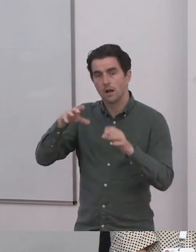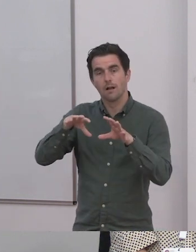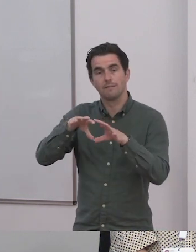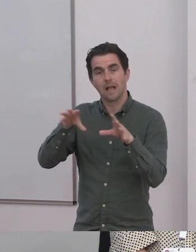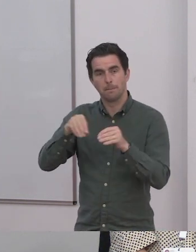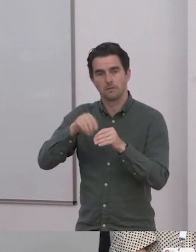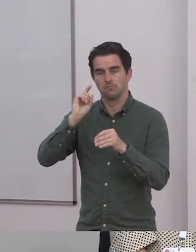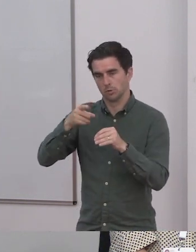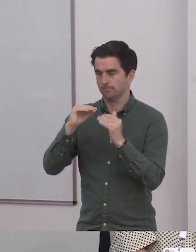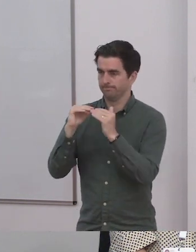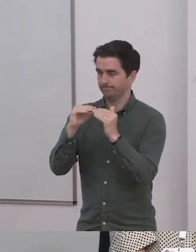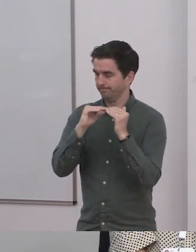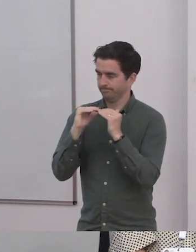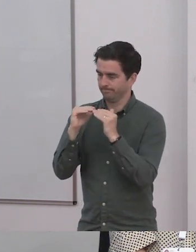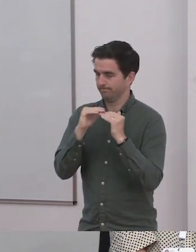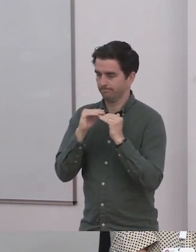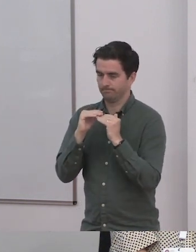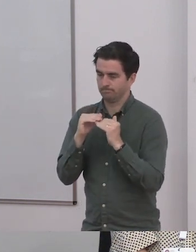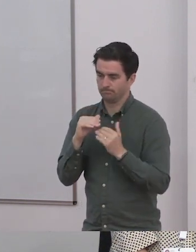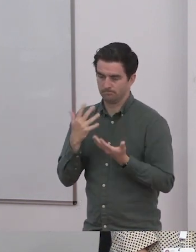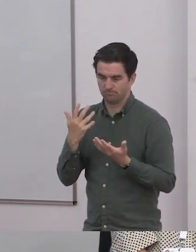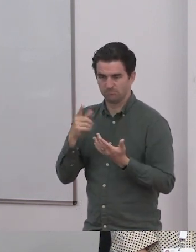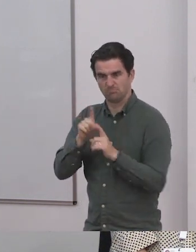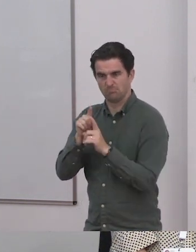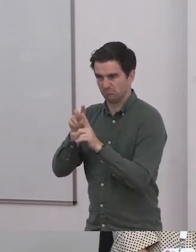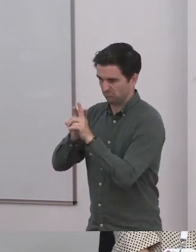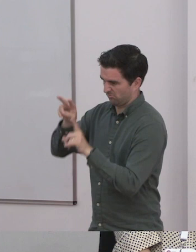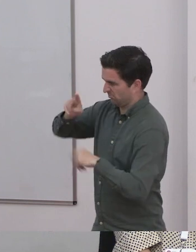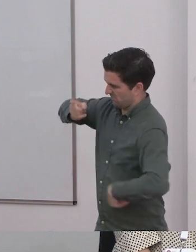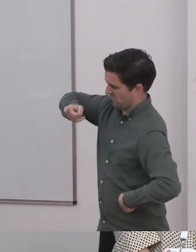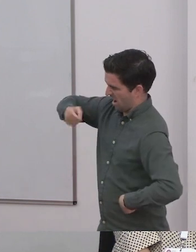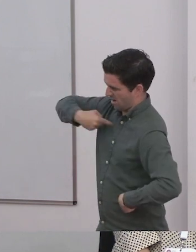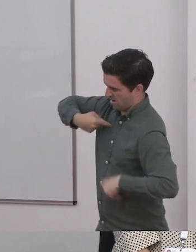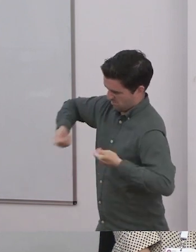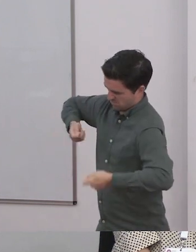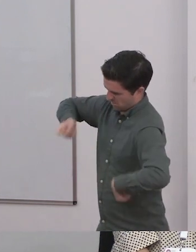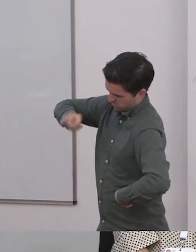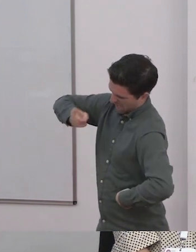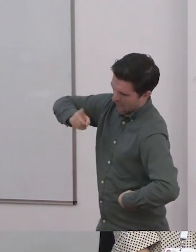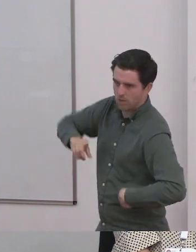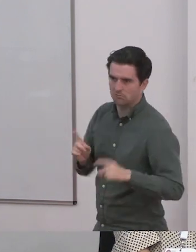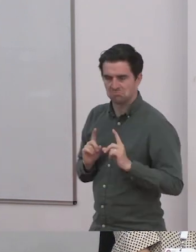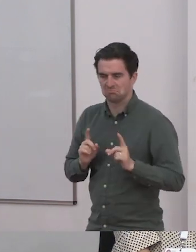Everyone should have an equal voice because children are just adults but smaller.